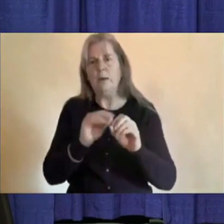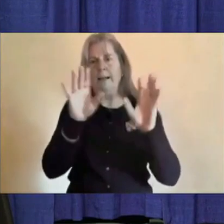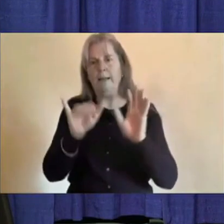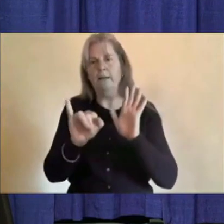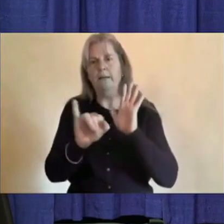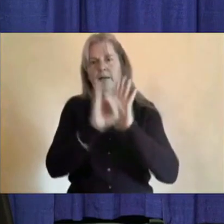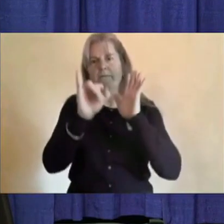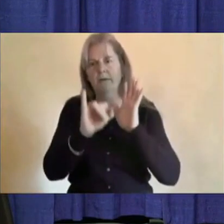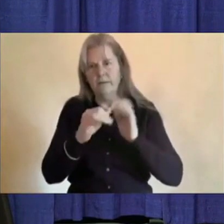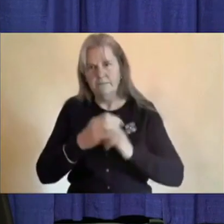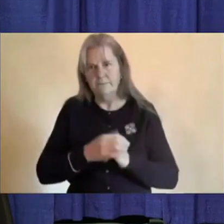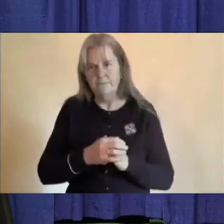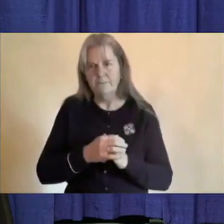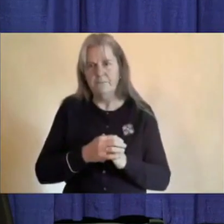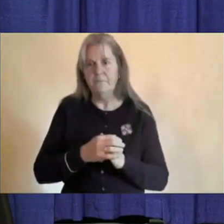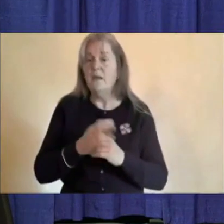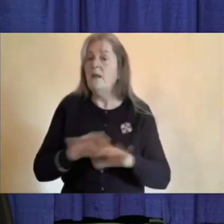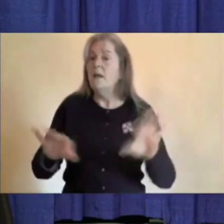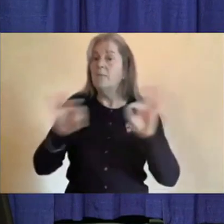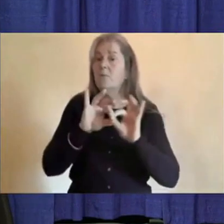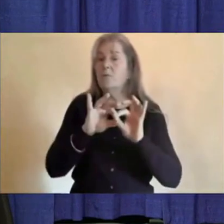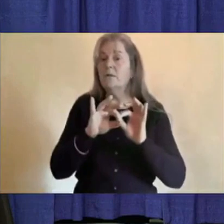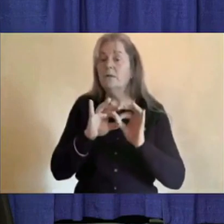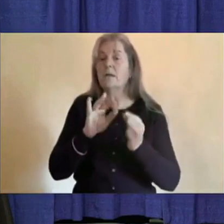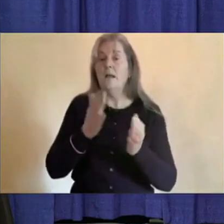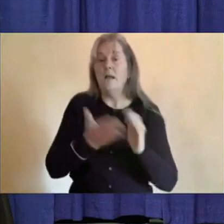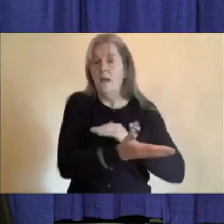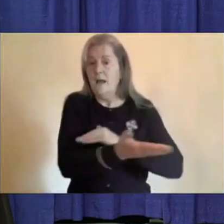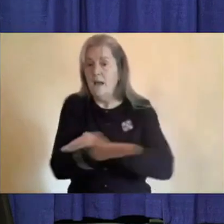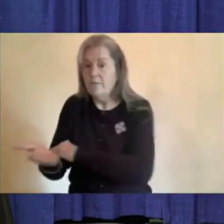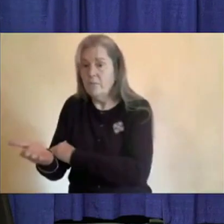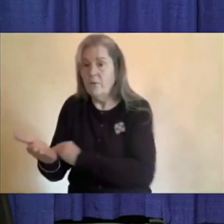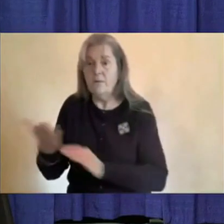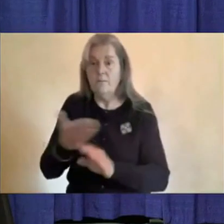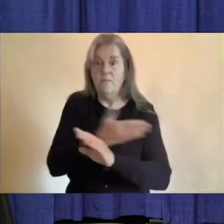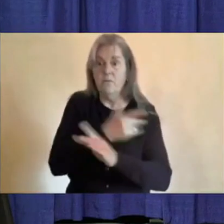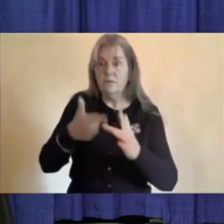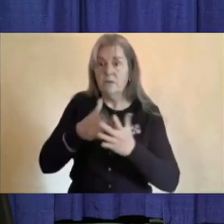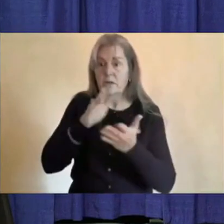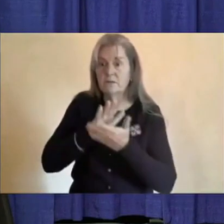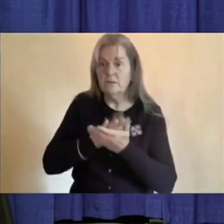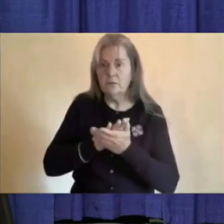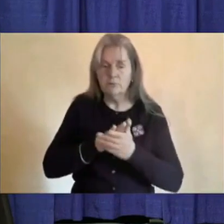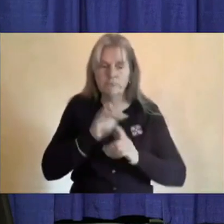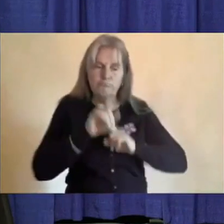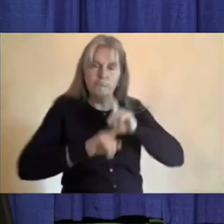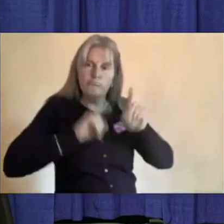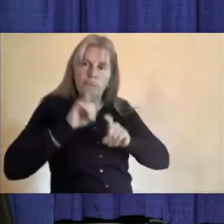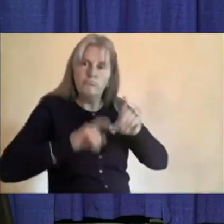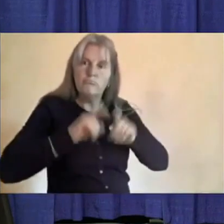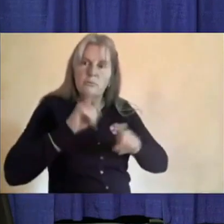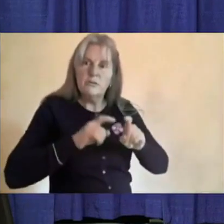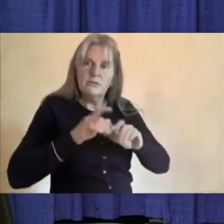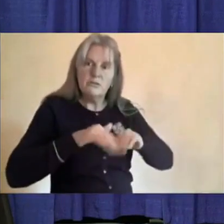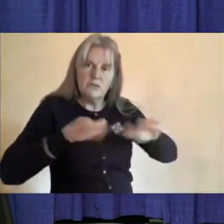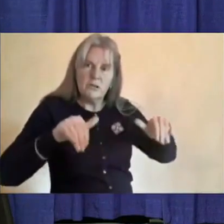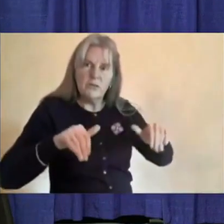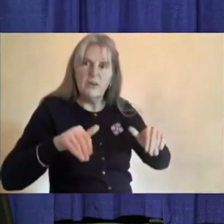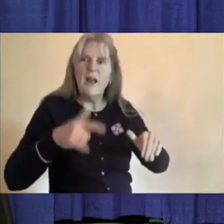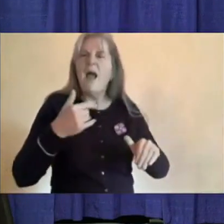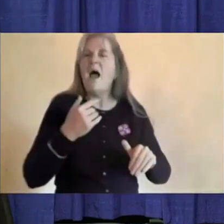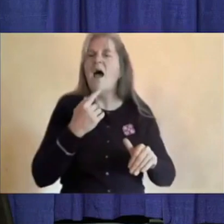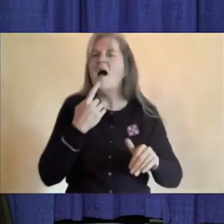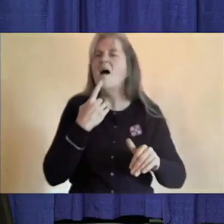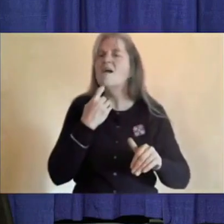every morning before going to school. And in the traffic light approach, and I'll show a quick version of